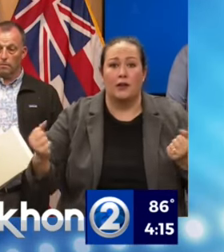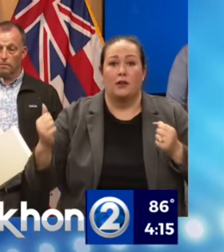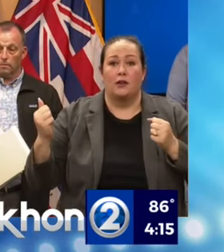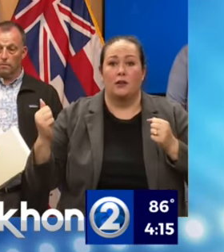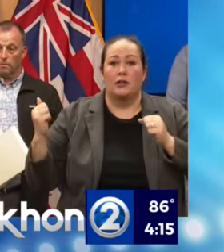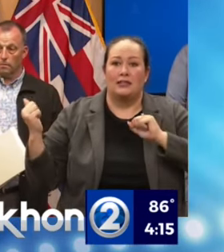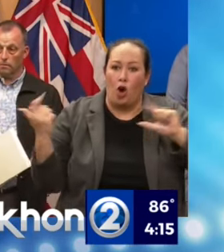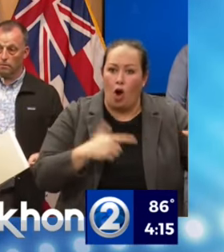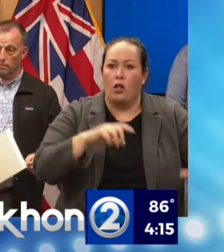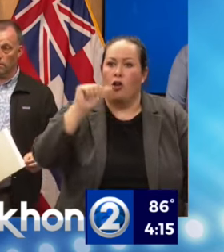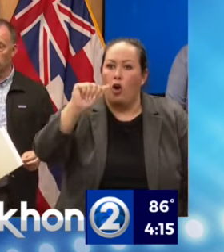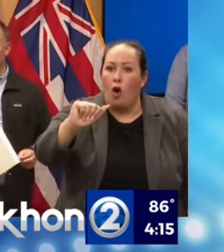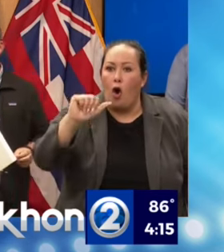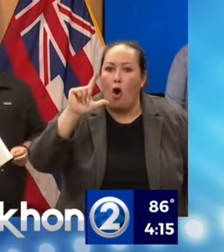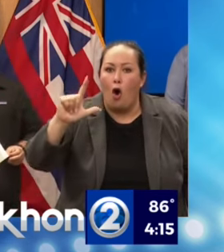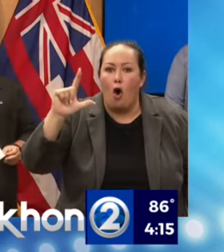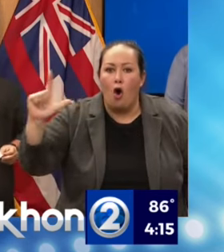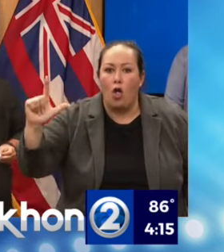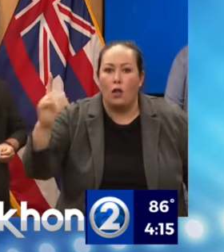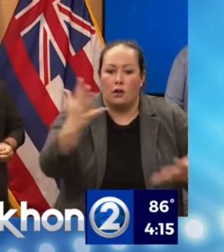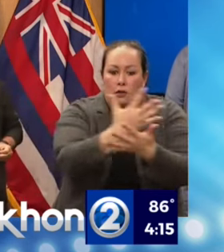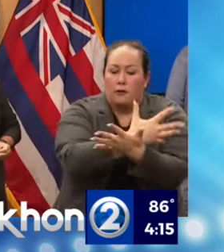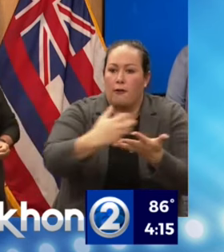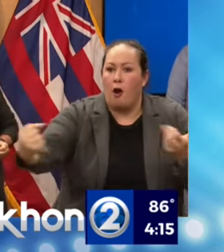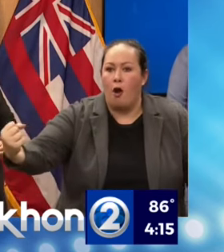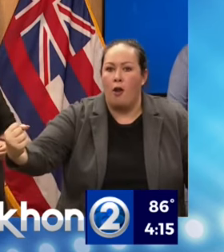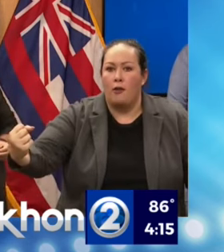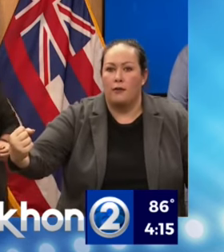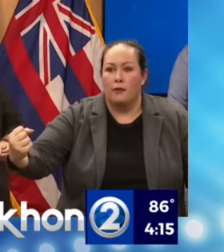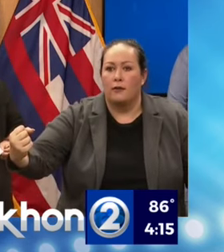So, do I know exactly how many buildings?